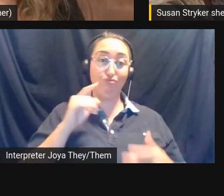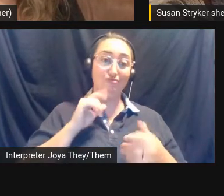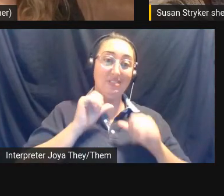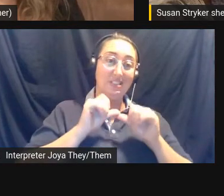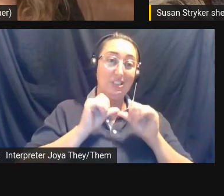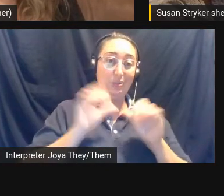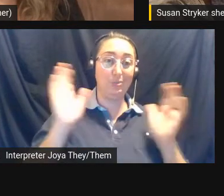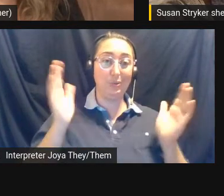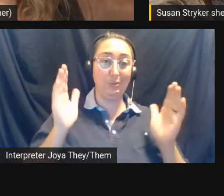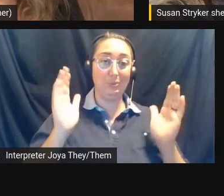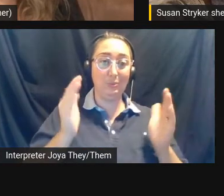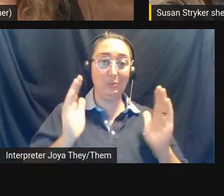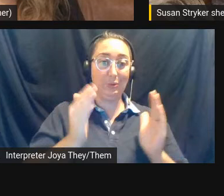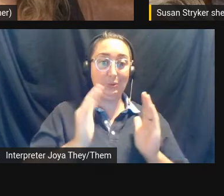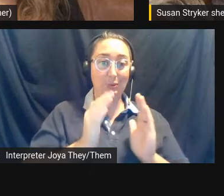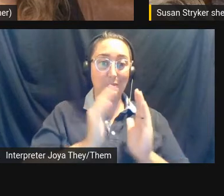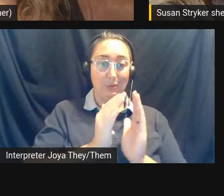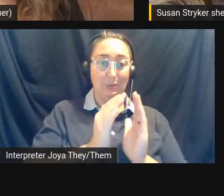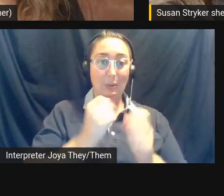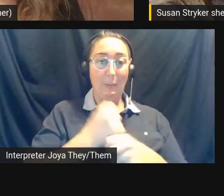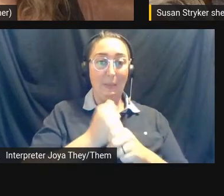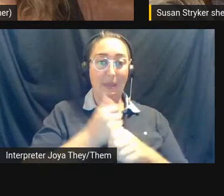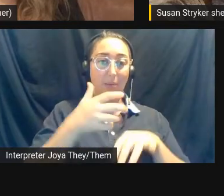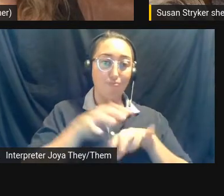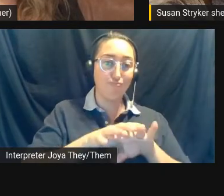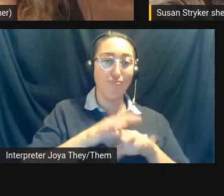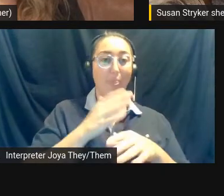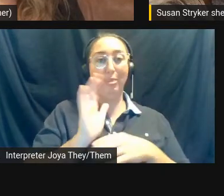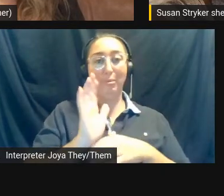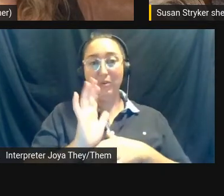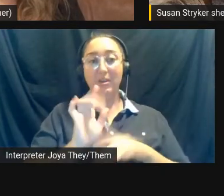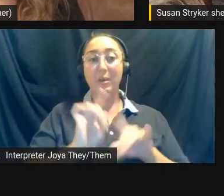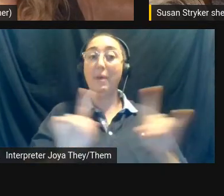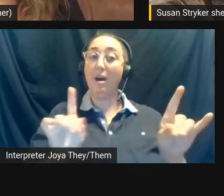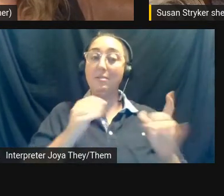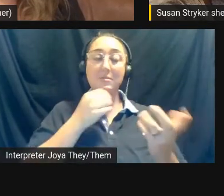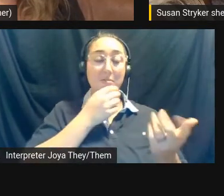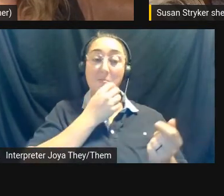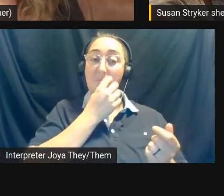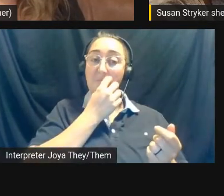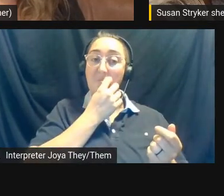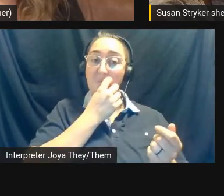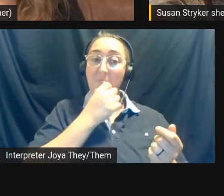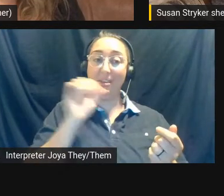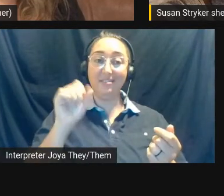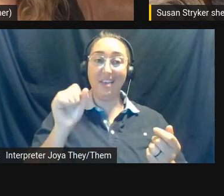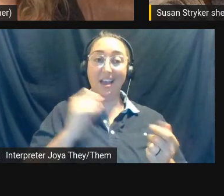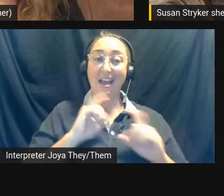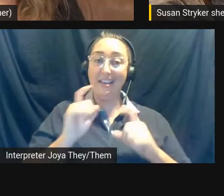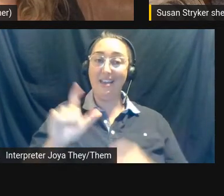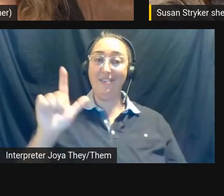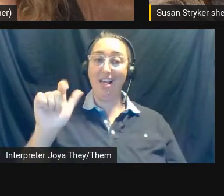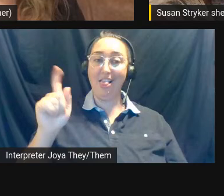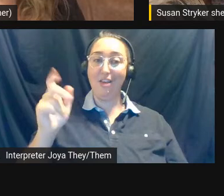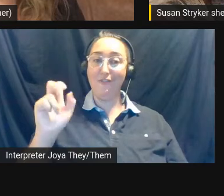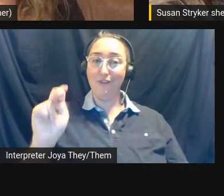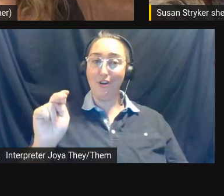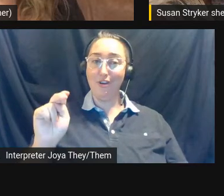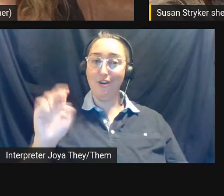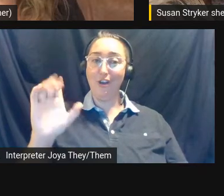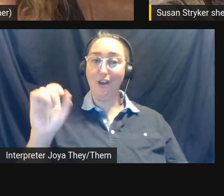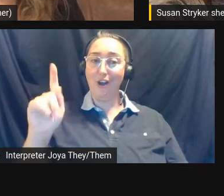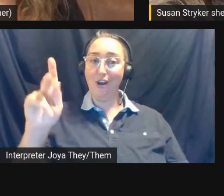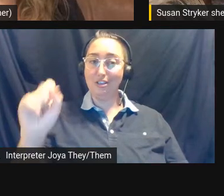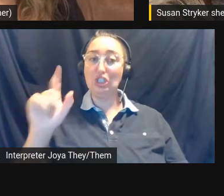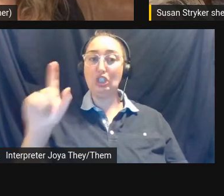it down, cutting it down to make it, you know, work in the film. But, but yeah, I kind of give Laverne credit. She